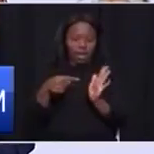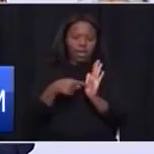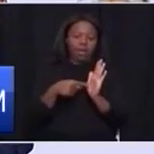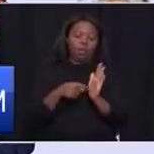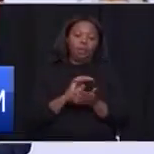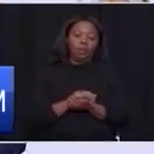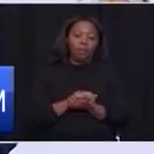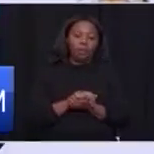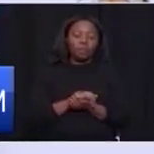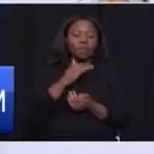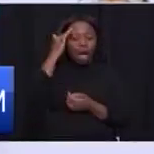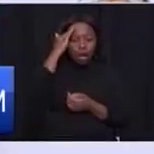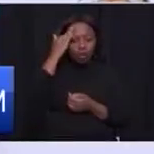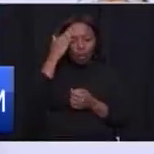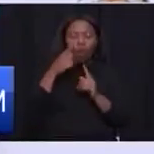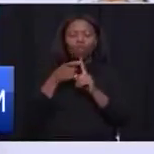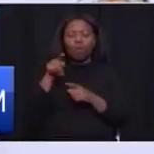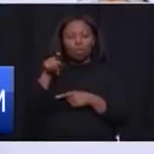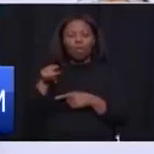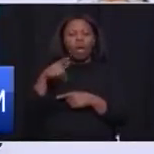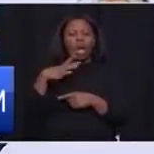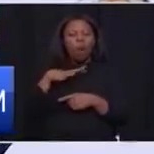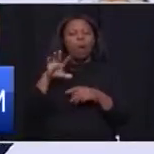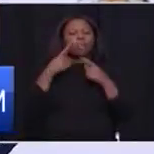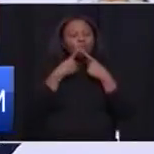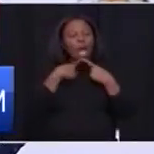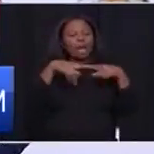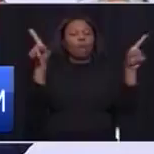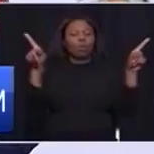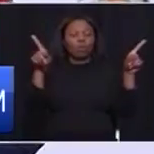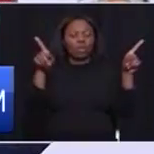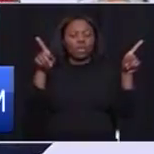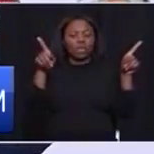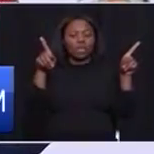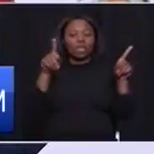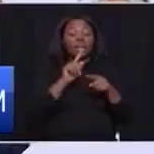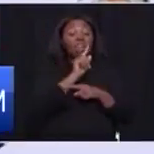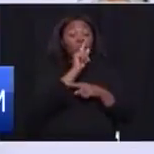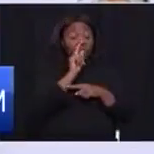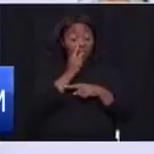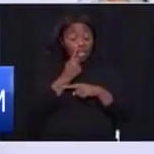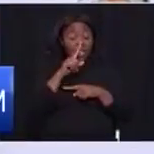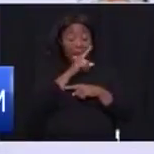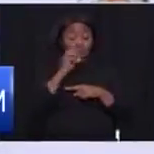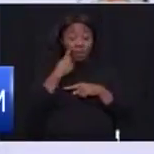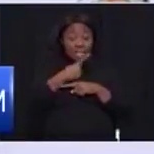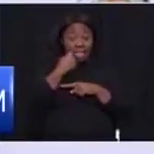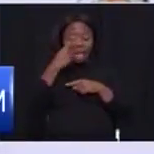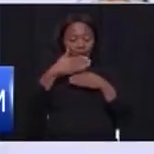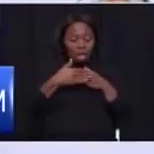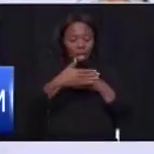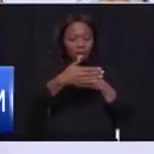I know from you, I want to announce that we will have in the first hundred days the filling of all